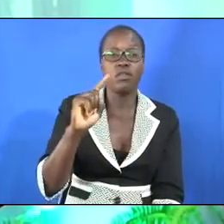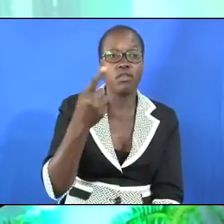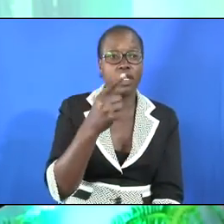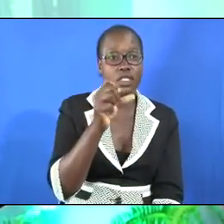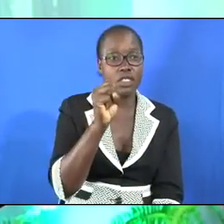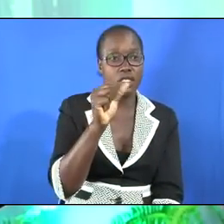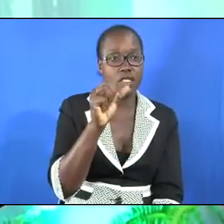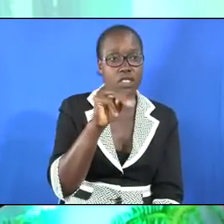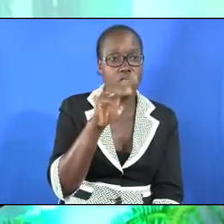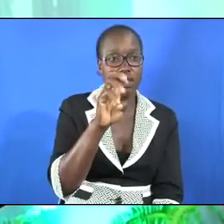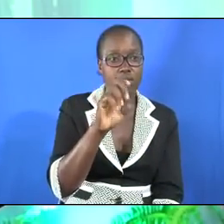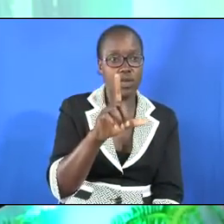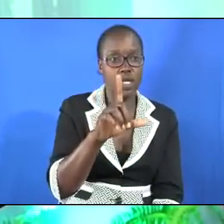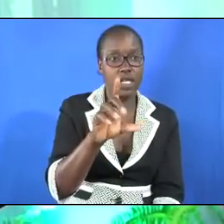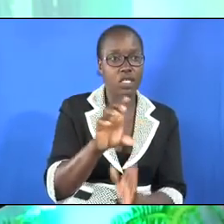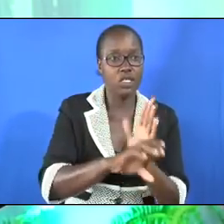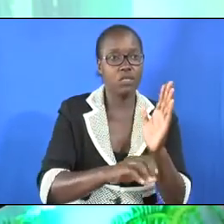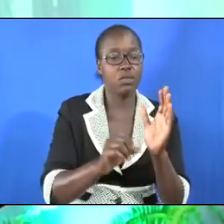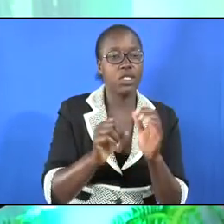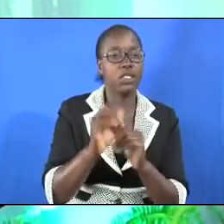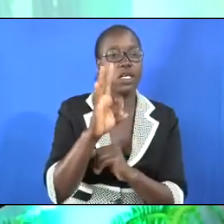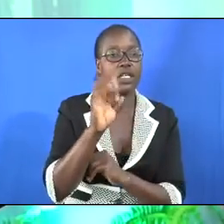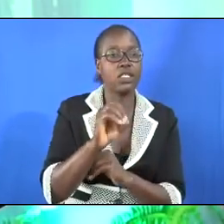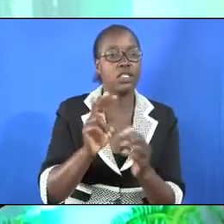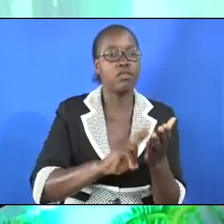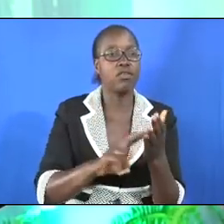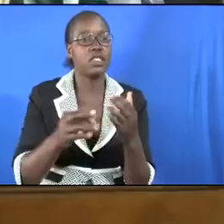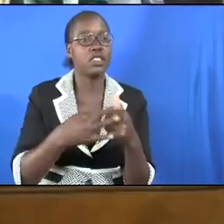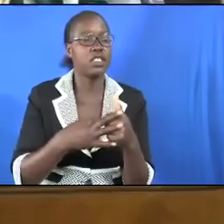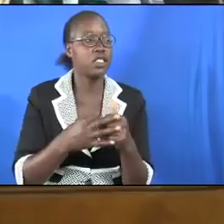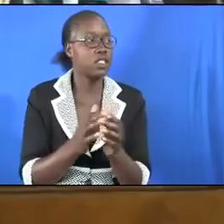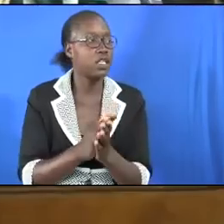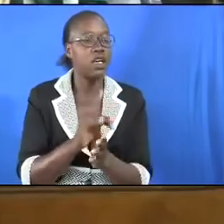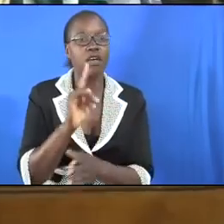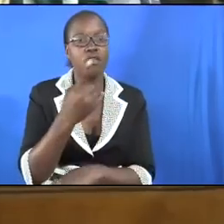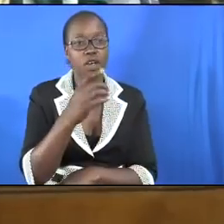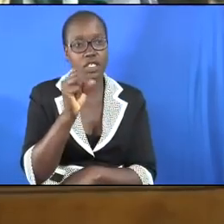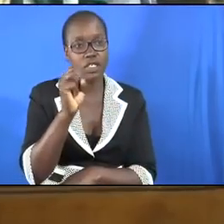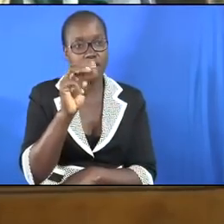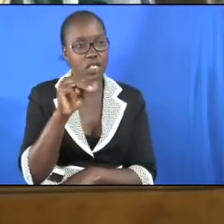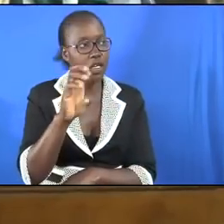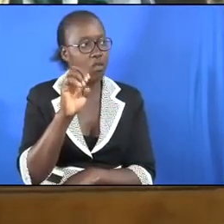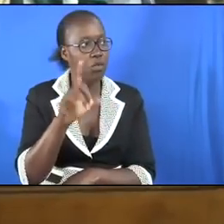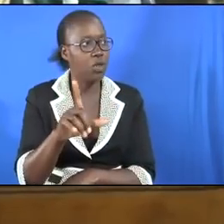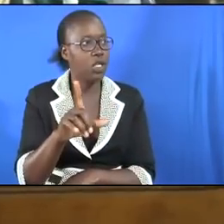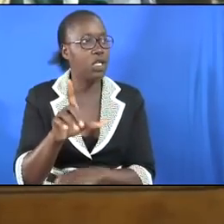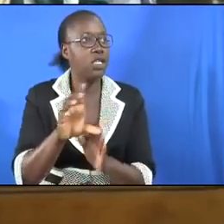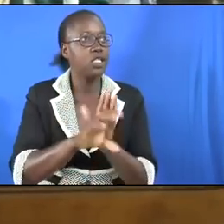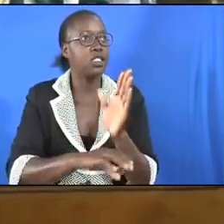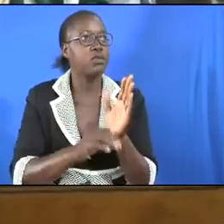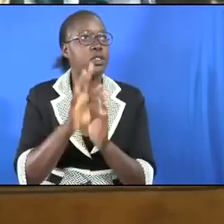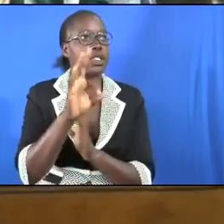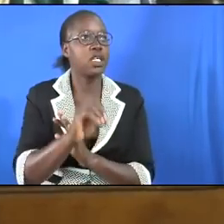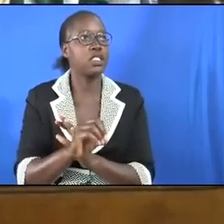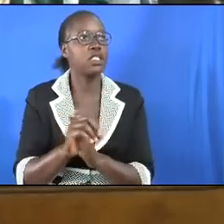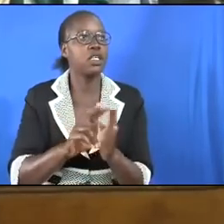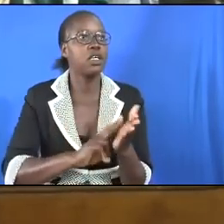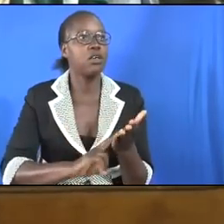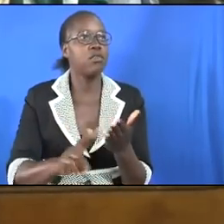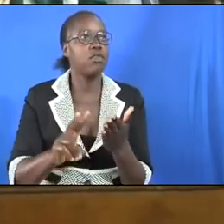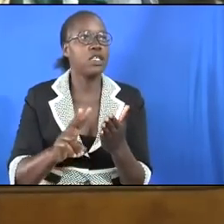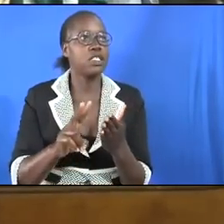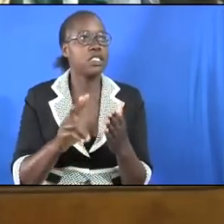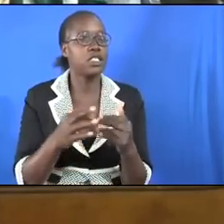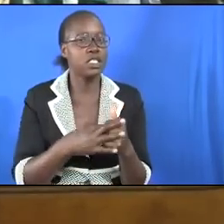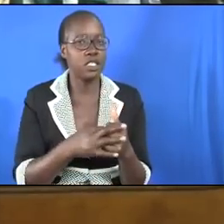Samuel chapter 30 and verse 8. Please quickly read with me. 1 Samuel chapter 30 and verse